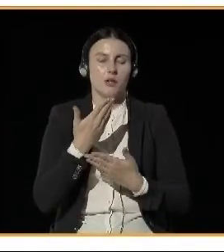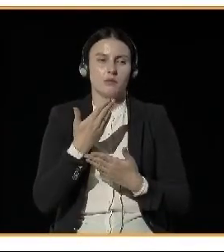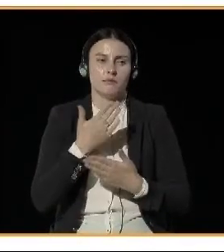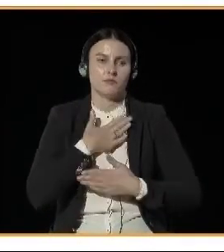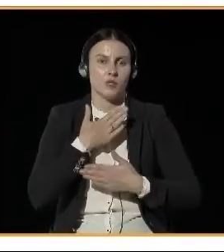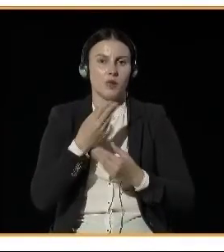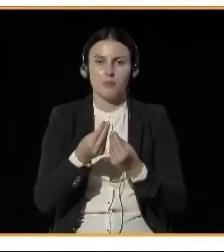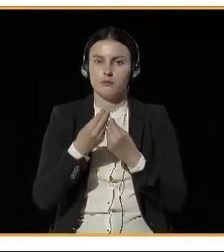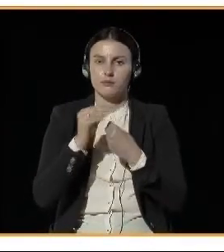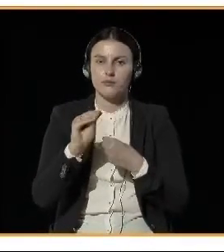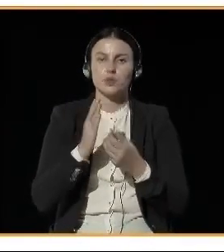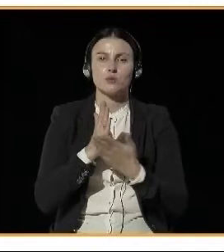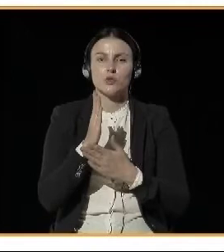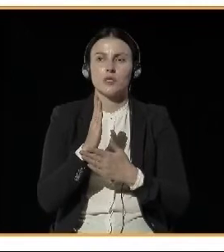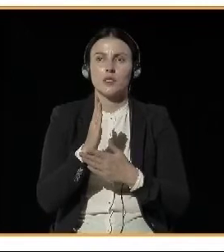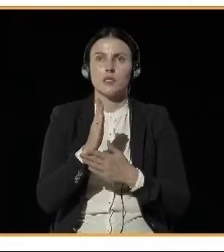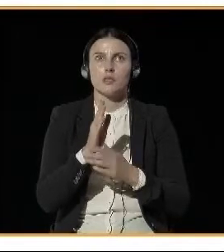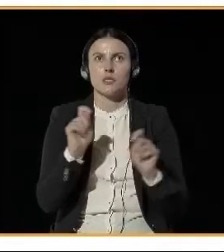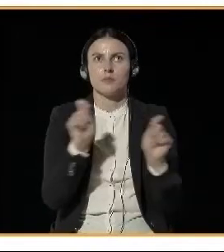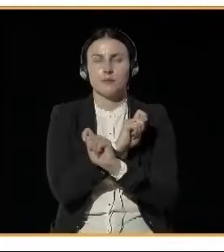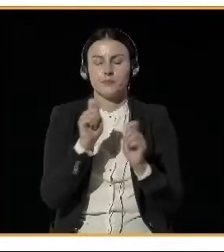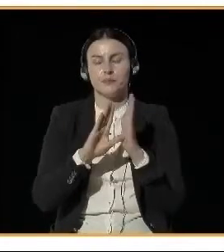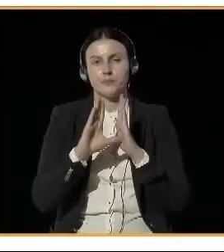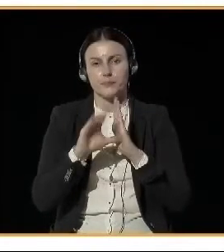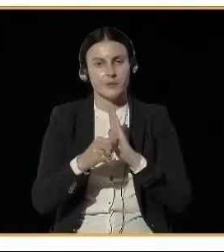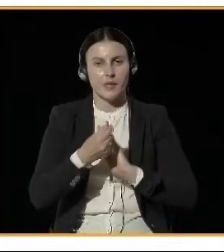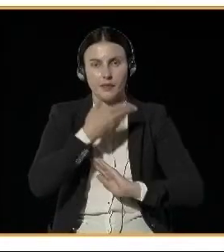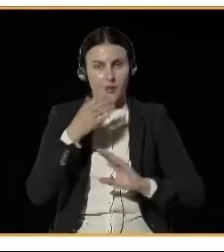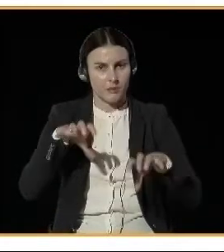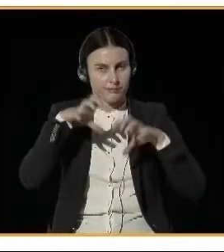trying to cut emissions from this transport.